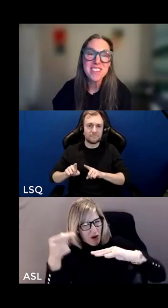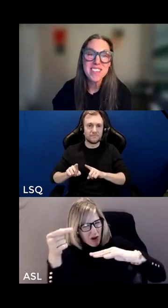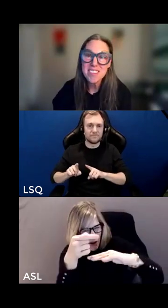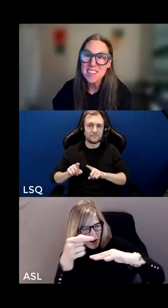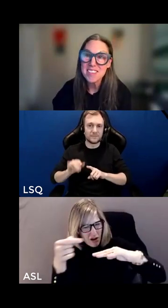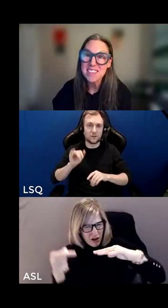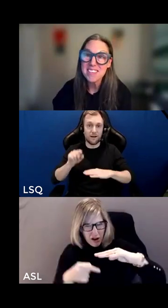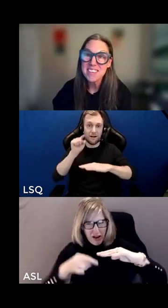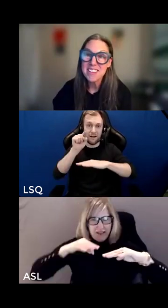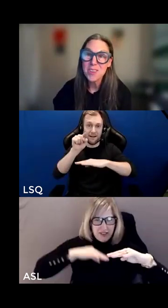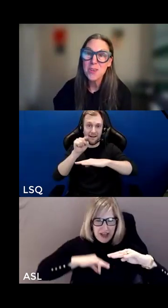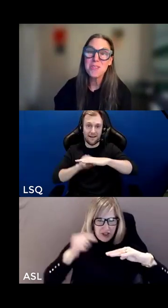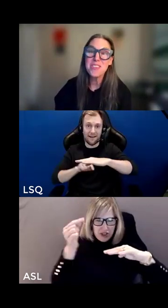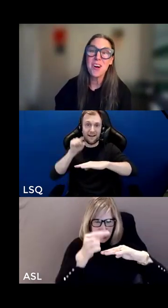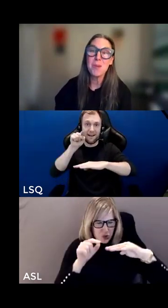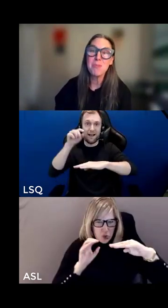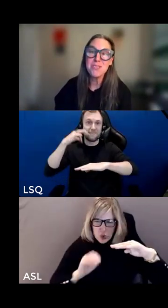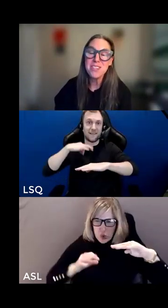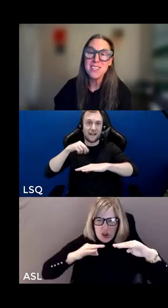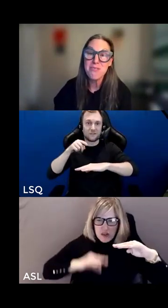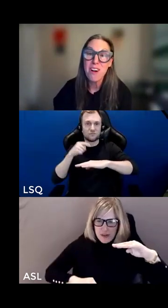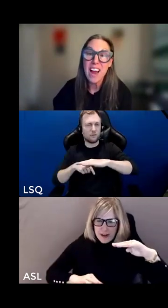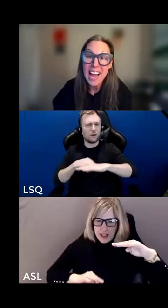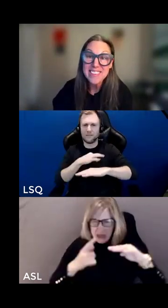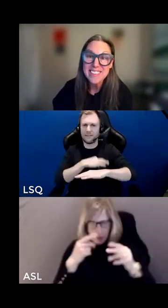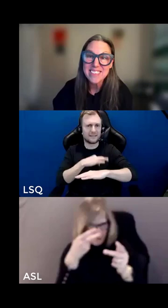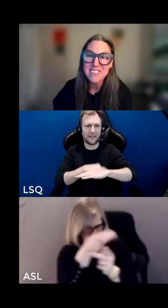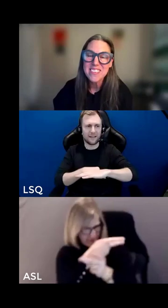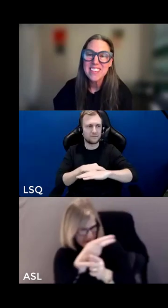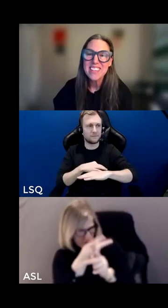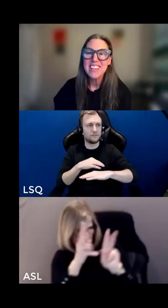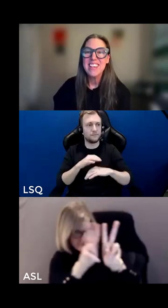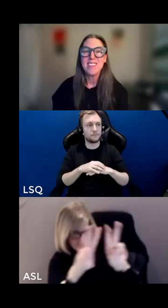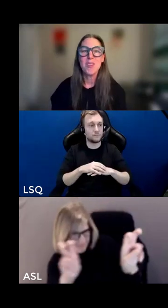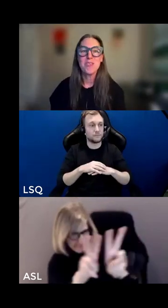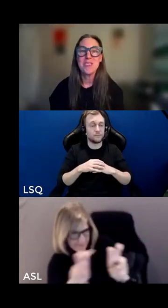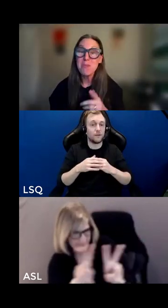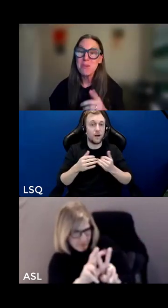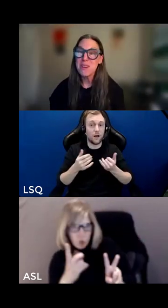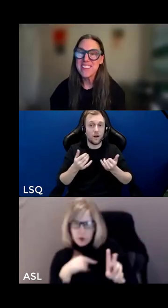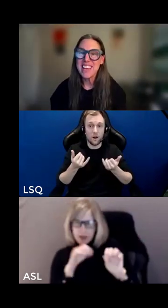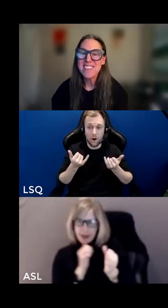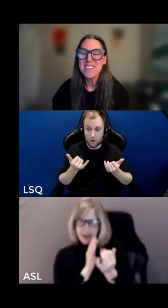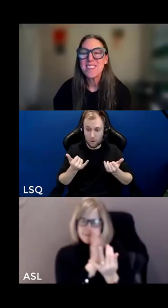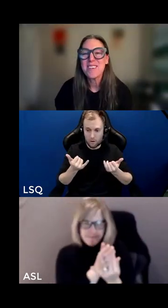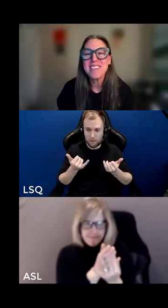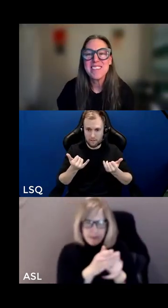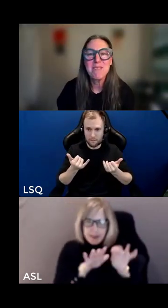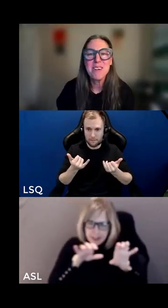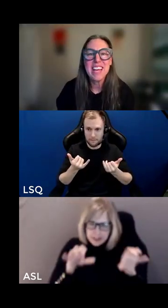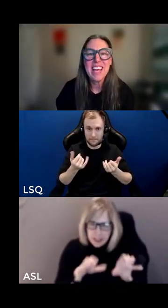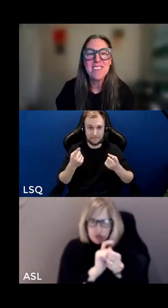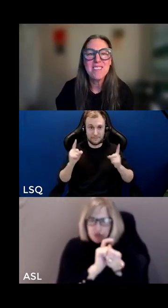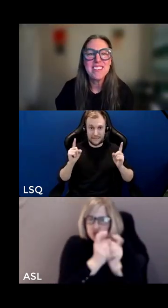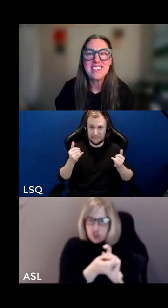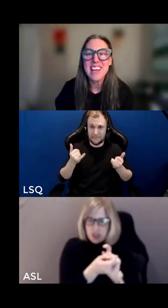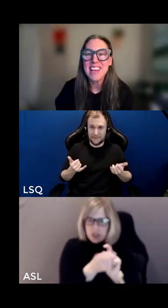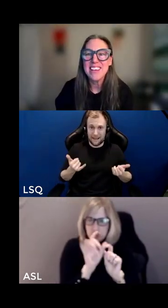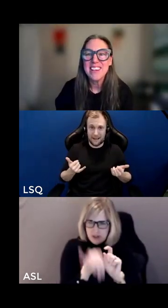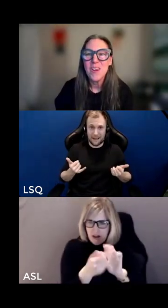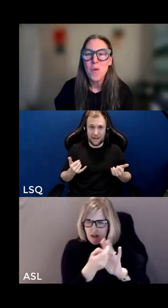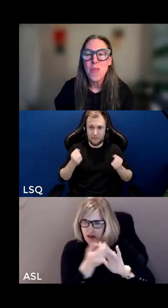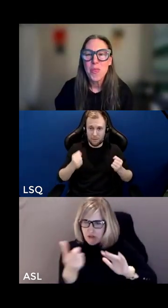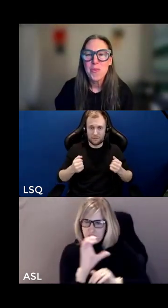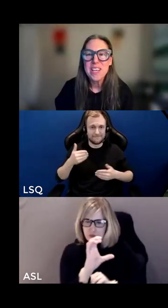for resistance those are the opportunities for action so there's a number of ways to answer this question i'm going to answer it